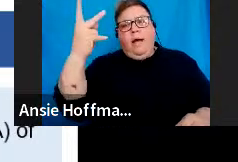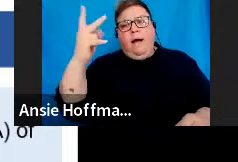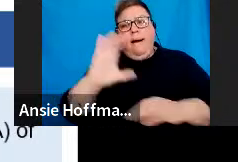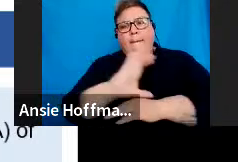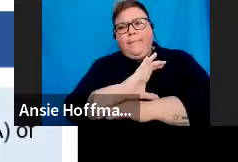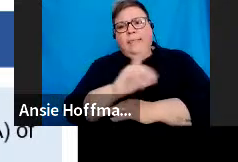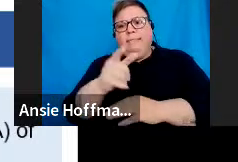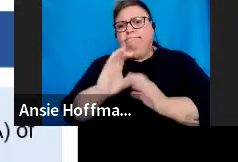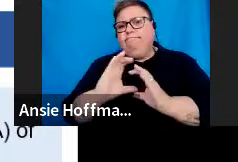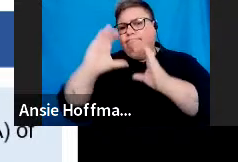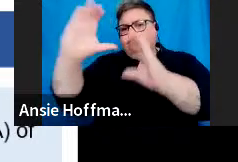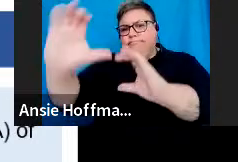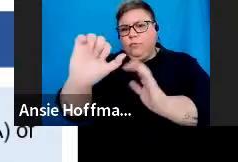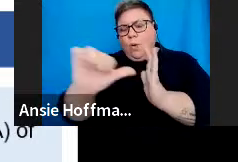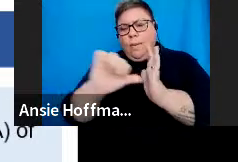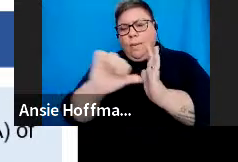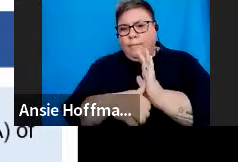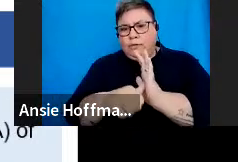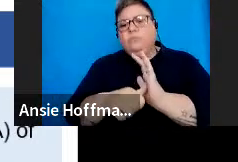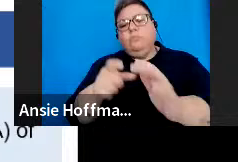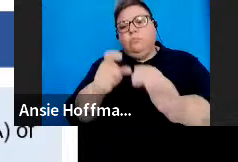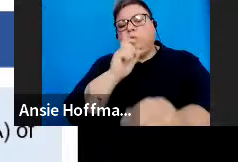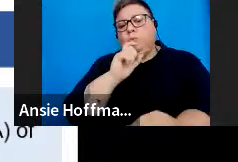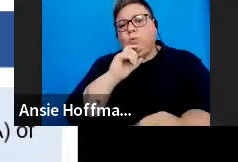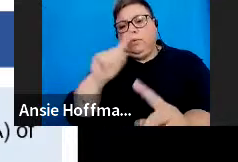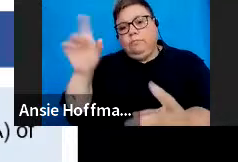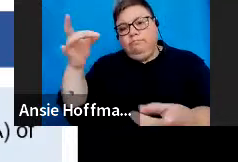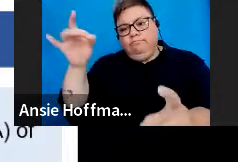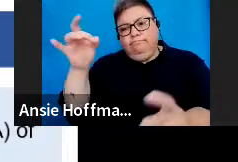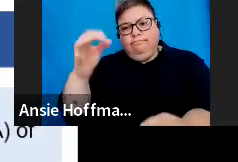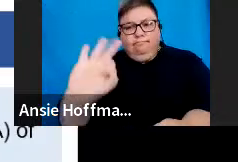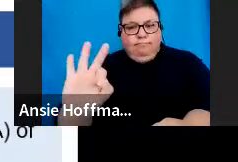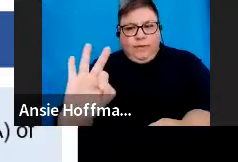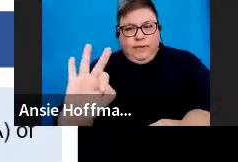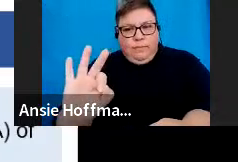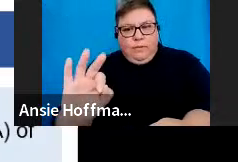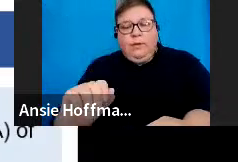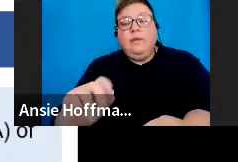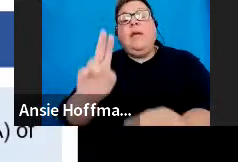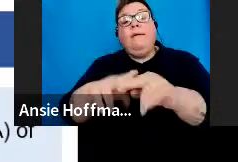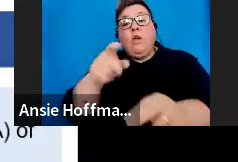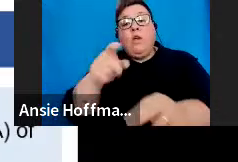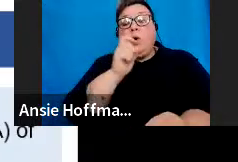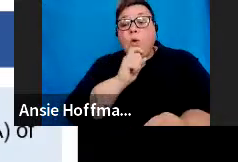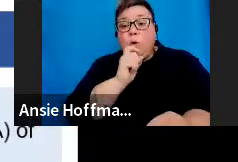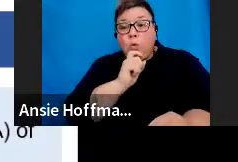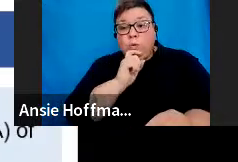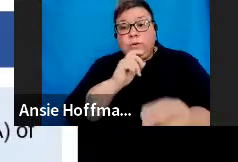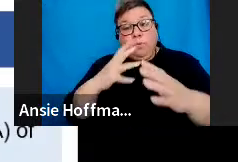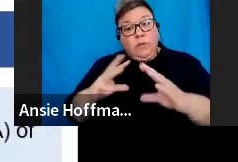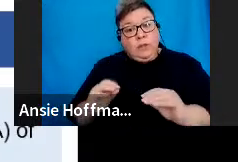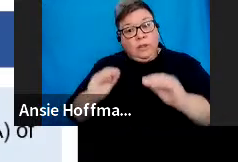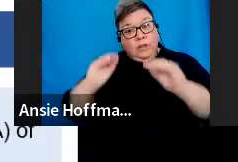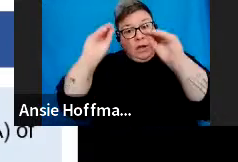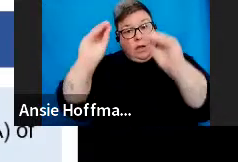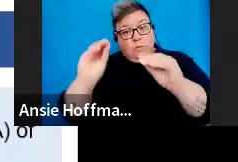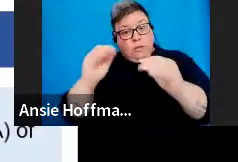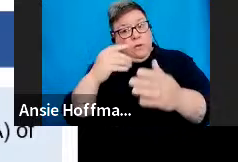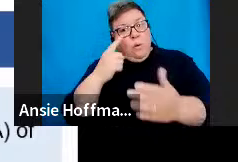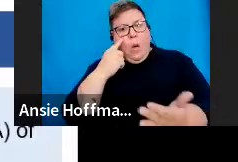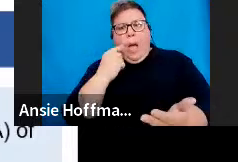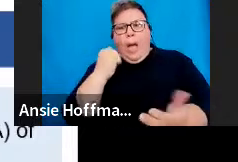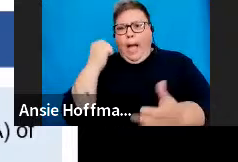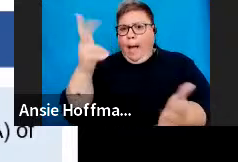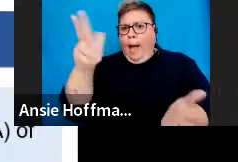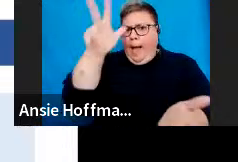withdrawals from retirement annuity funds, must be used where if there is a transfer from an approved fund to